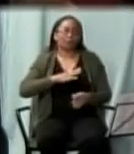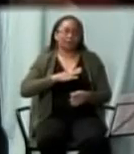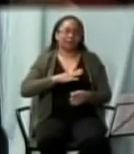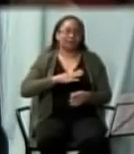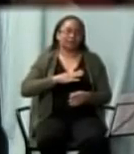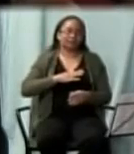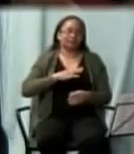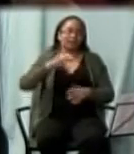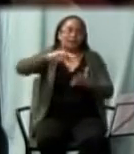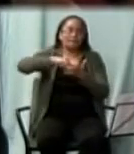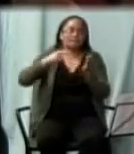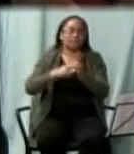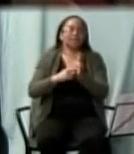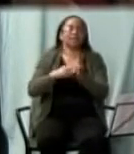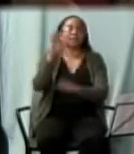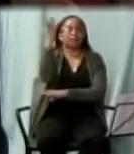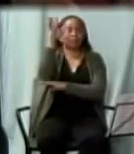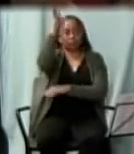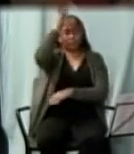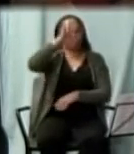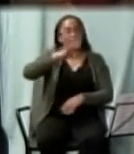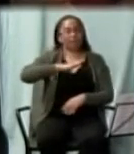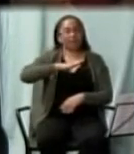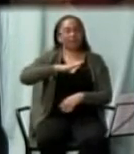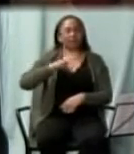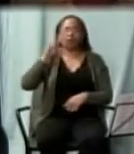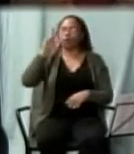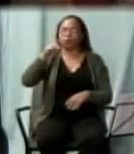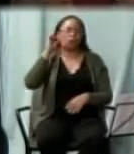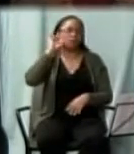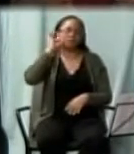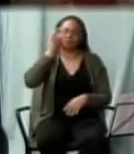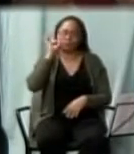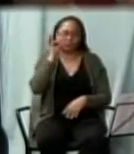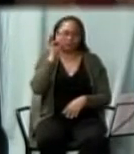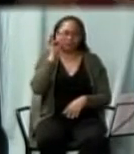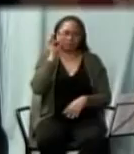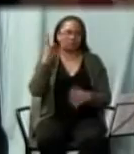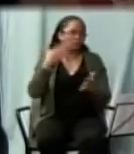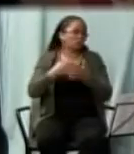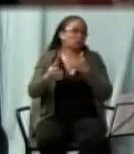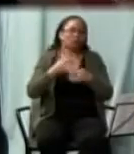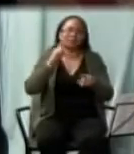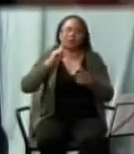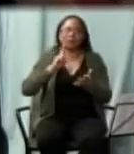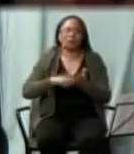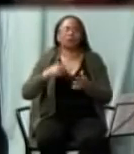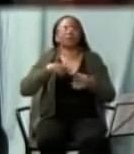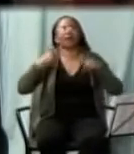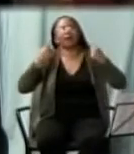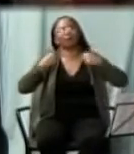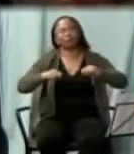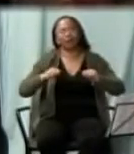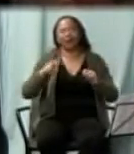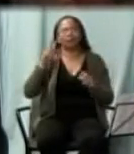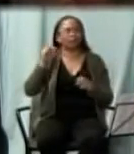So no matter what I did it would not bear fruit.